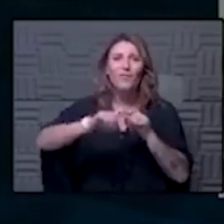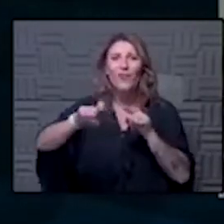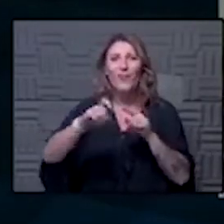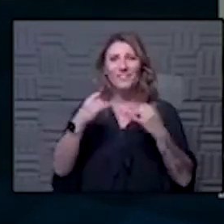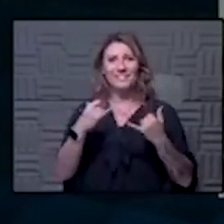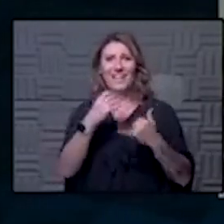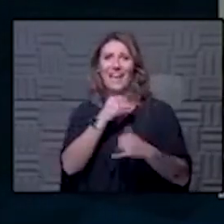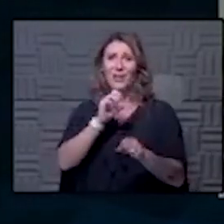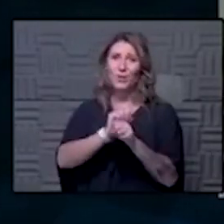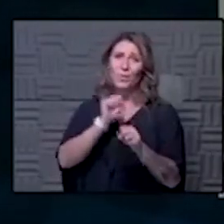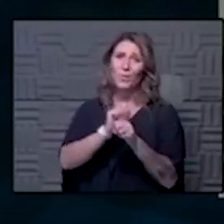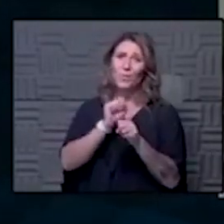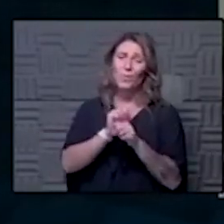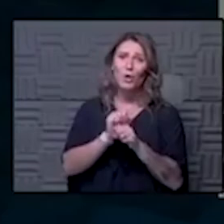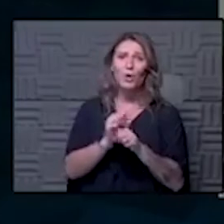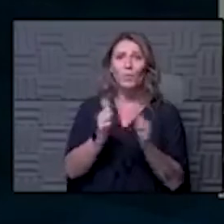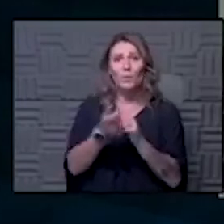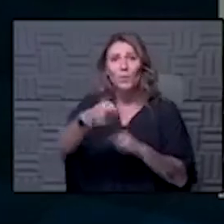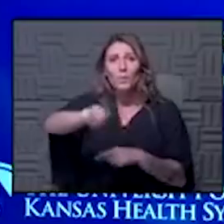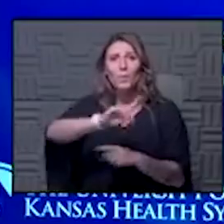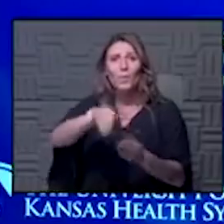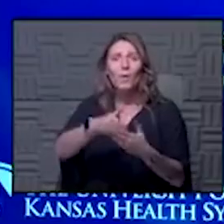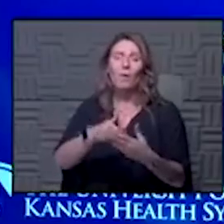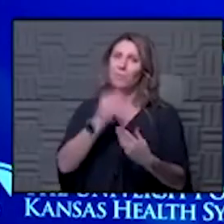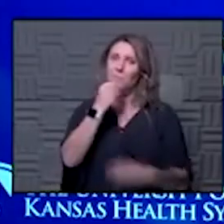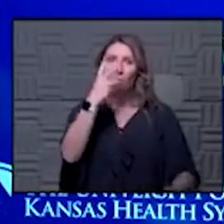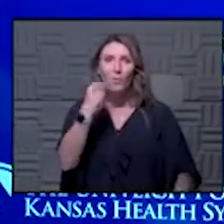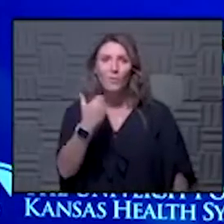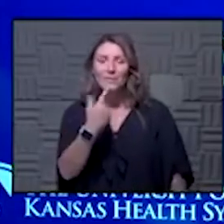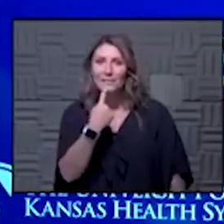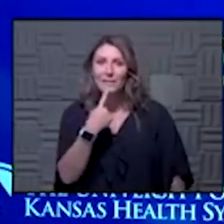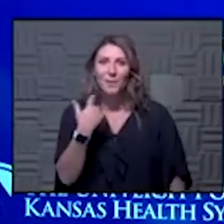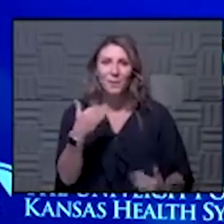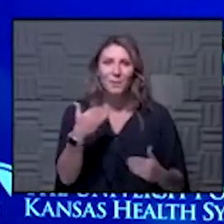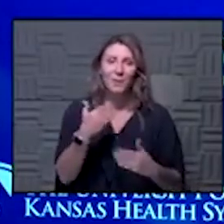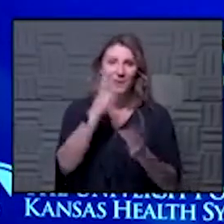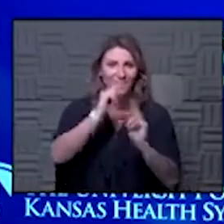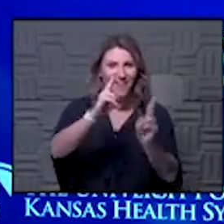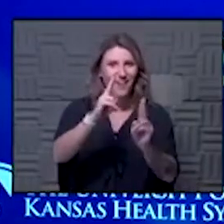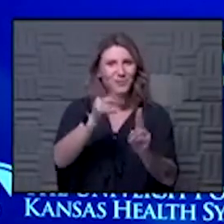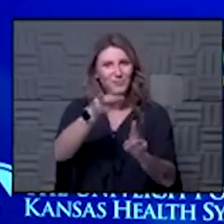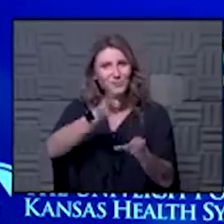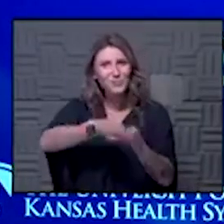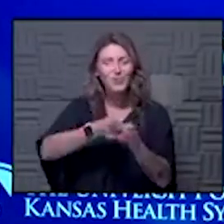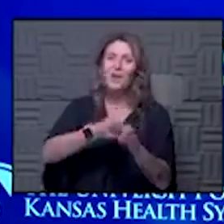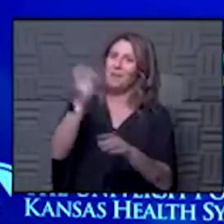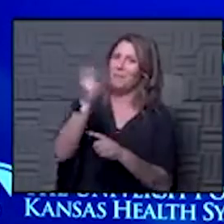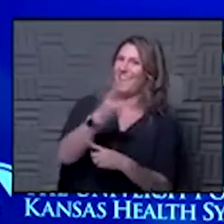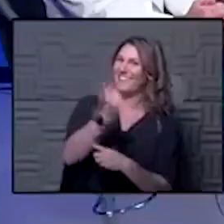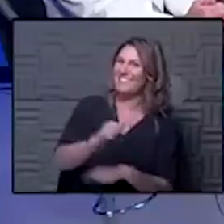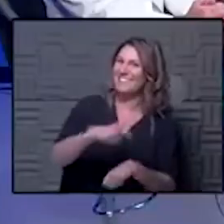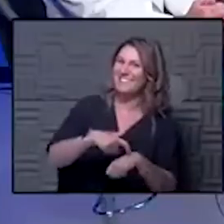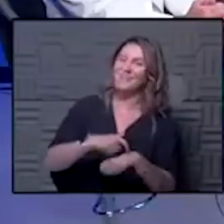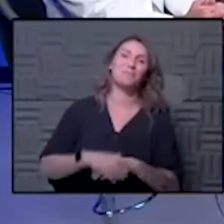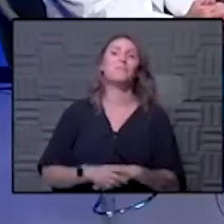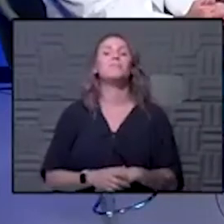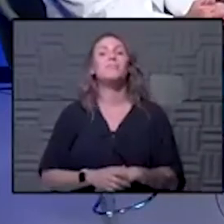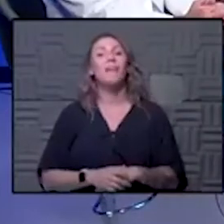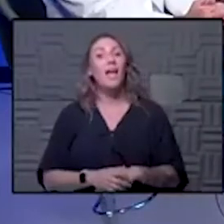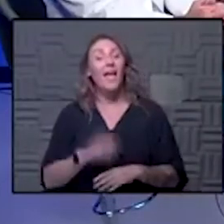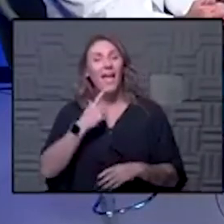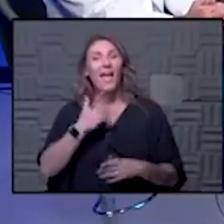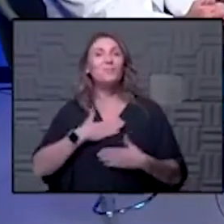alongside to you all as well well beautifully said and thank you and we're honored to have you on the program you can come back anytime i